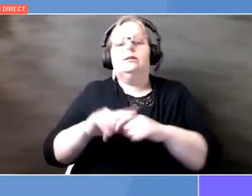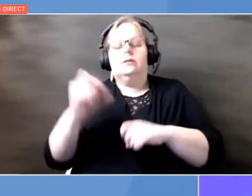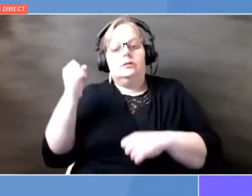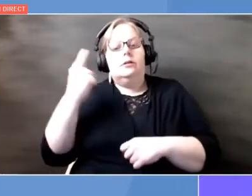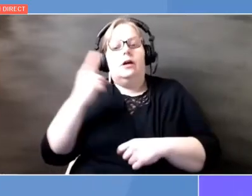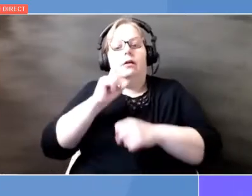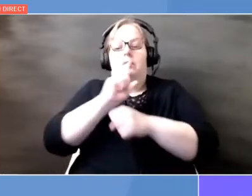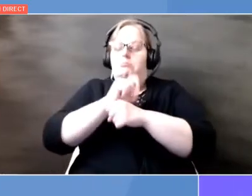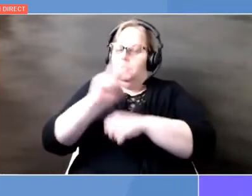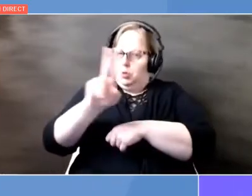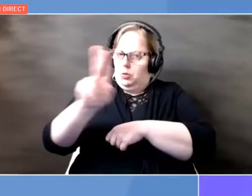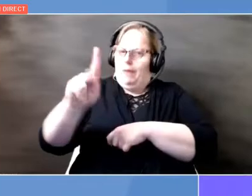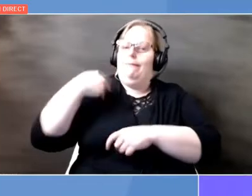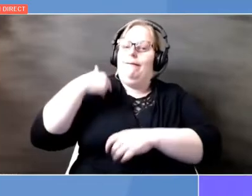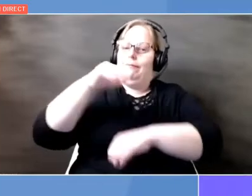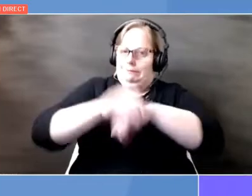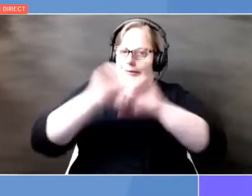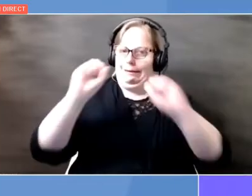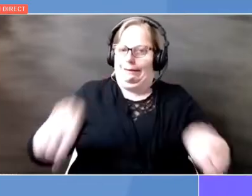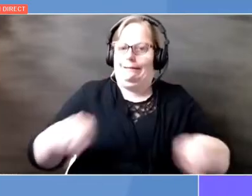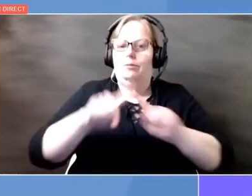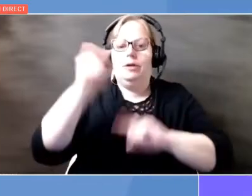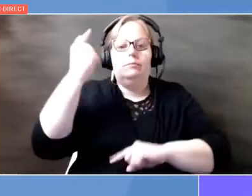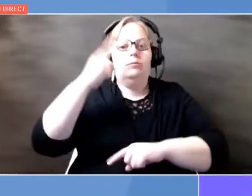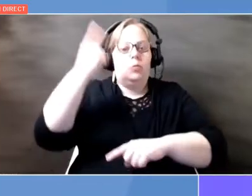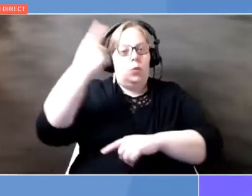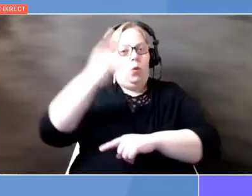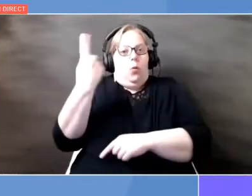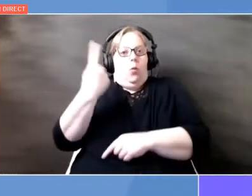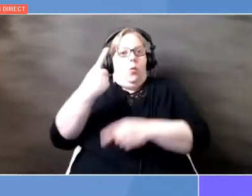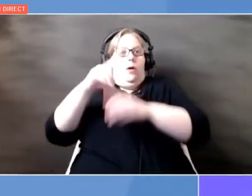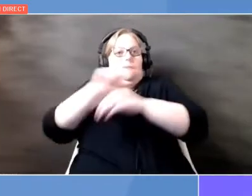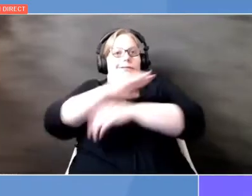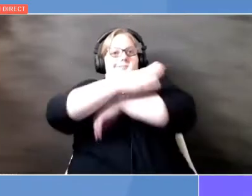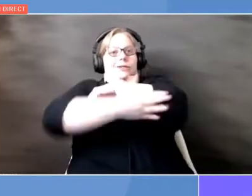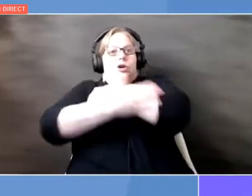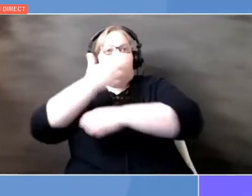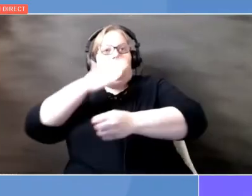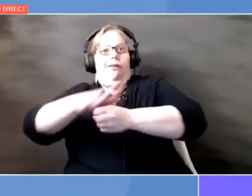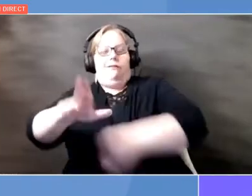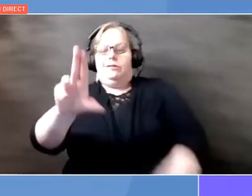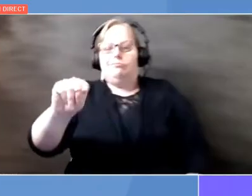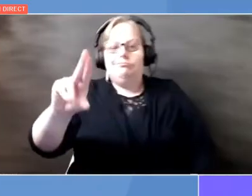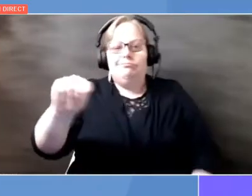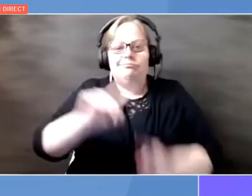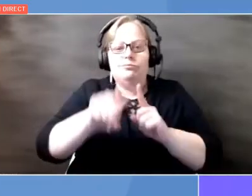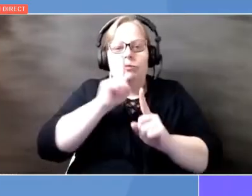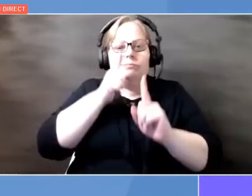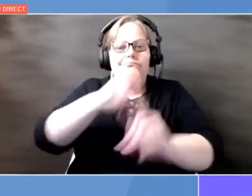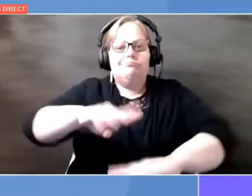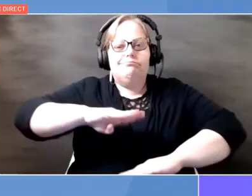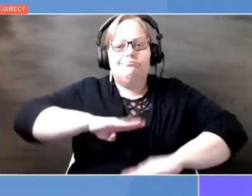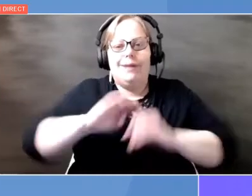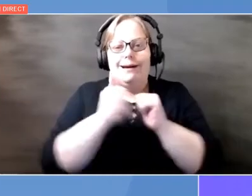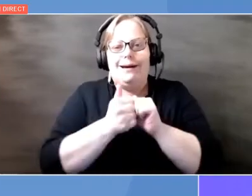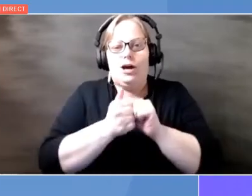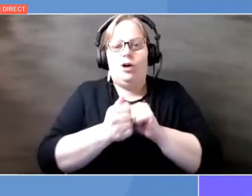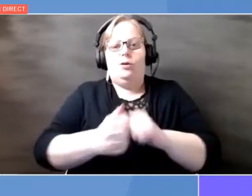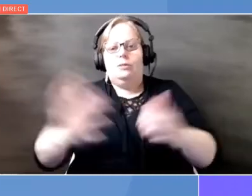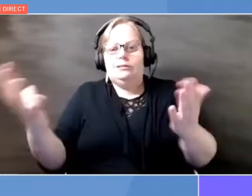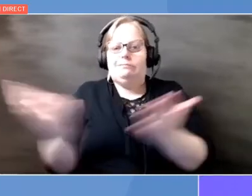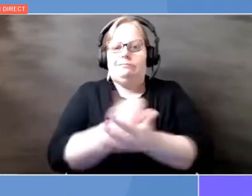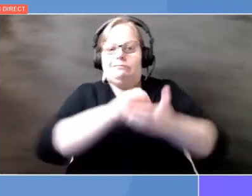but we know that unilateral action is not enough. To meet our goals, we must harness the full power of collective action.